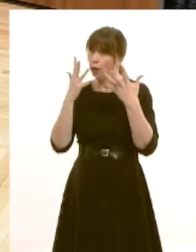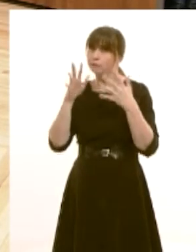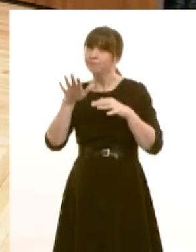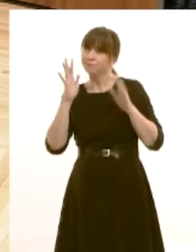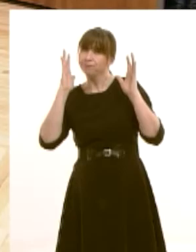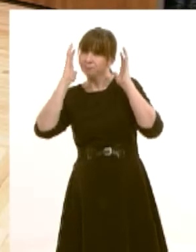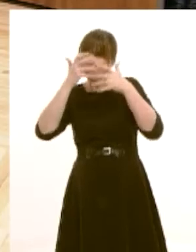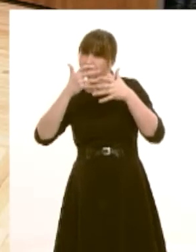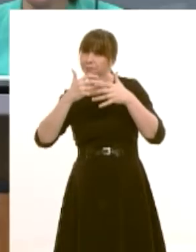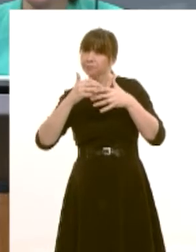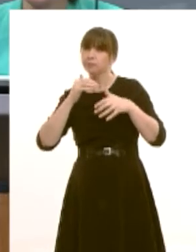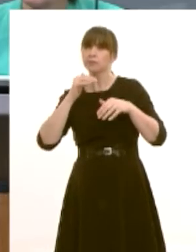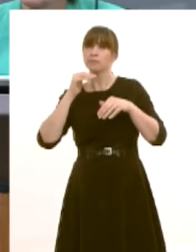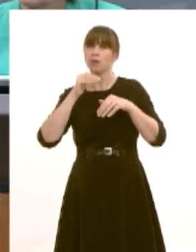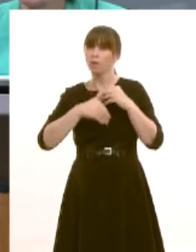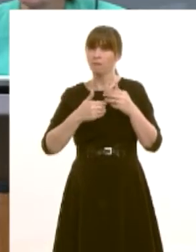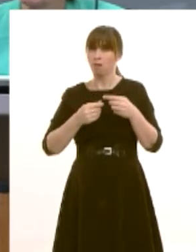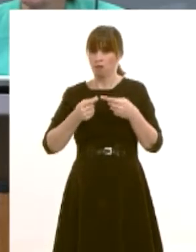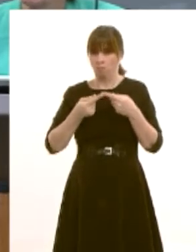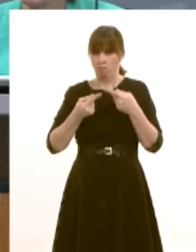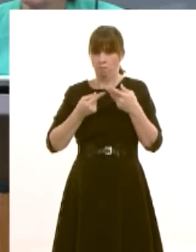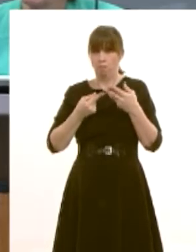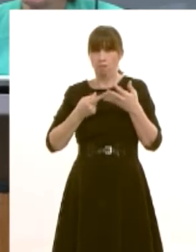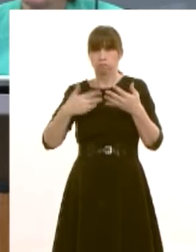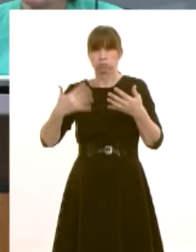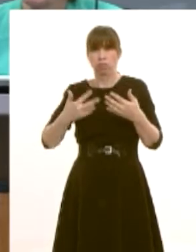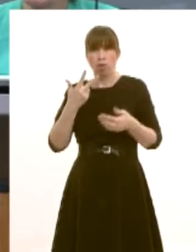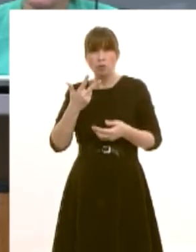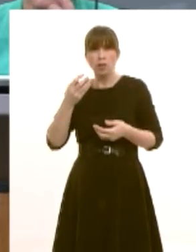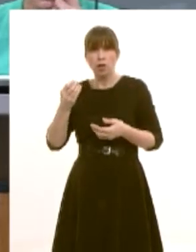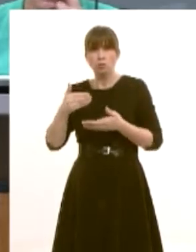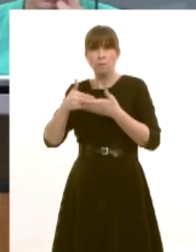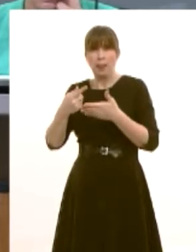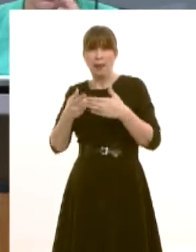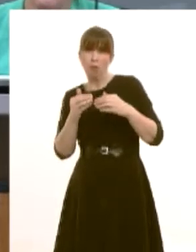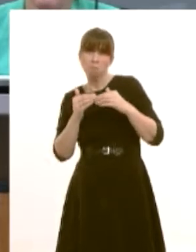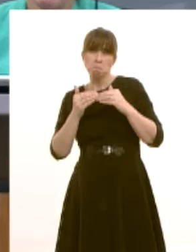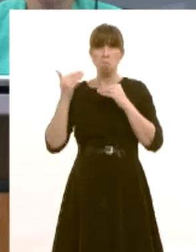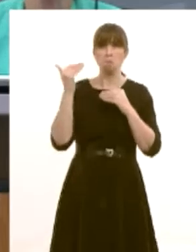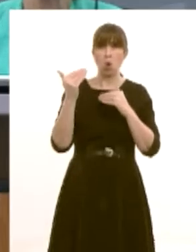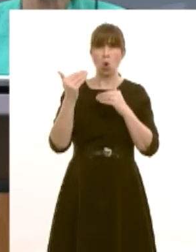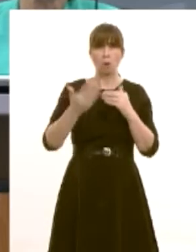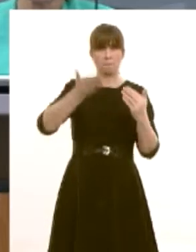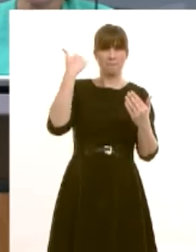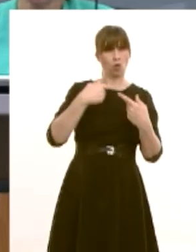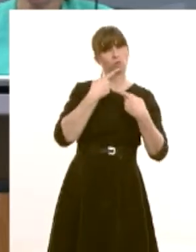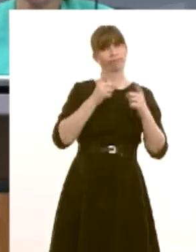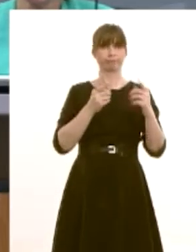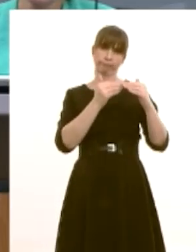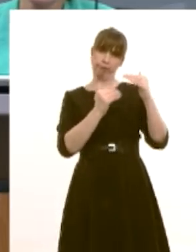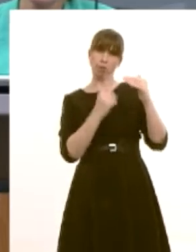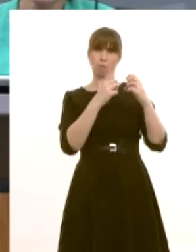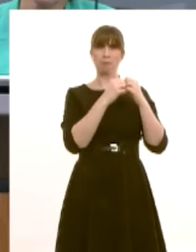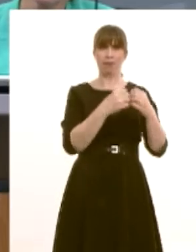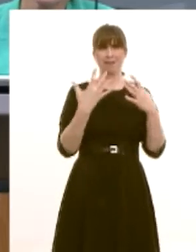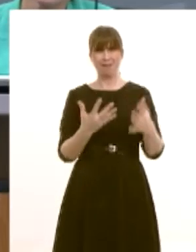uh extent of the numbers that have been talked about and the sudden 300 million pounds difference between obviously figures that had been bandied around by yourself